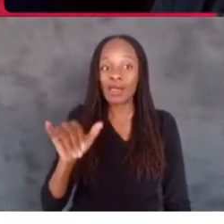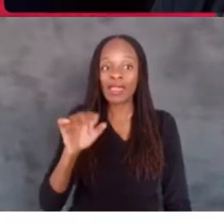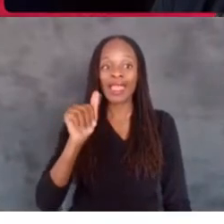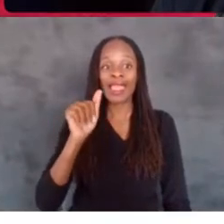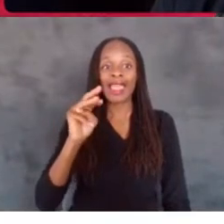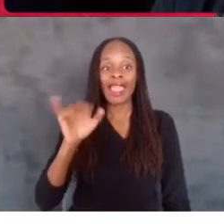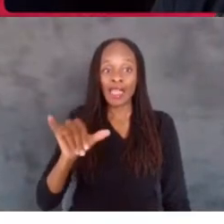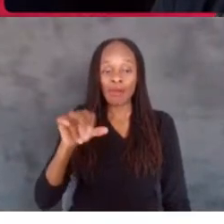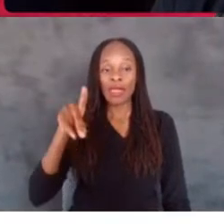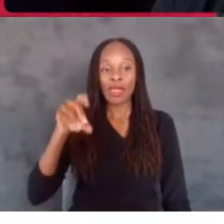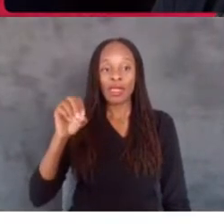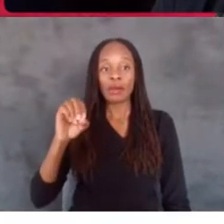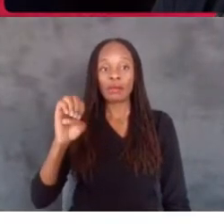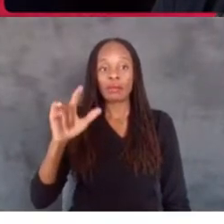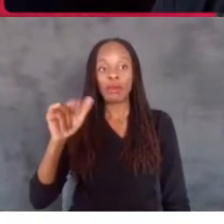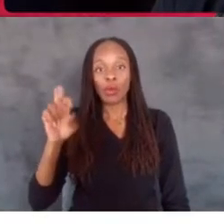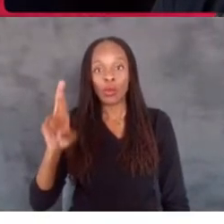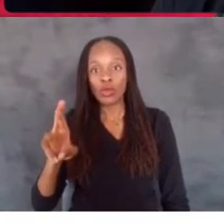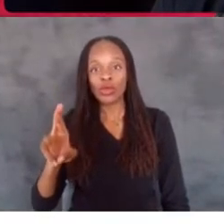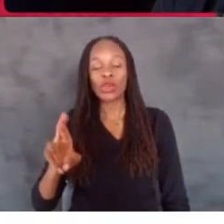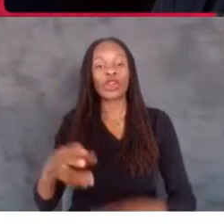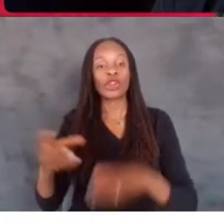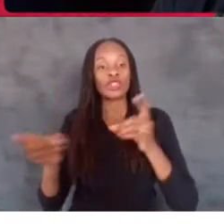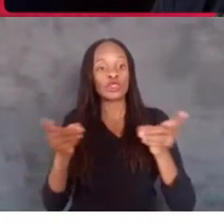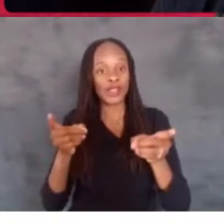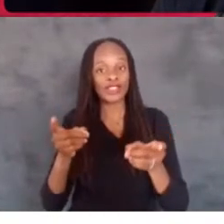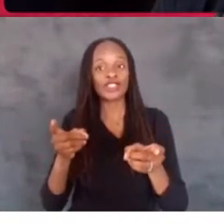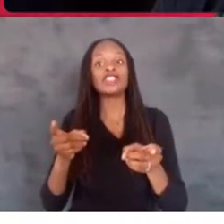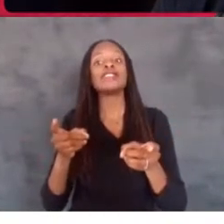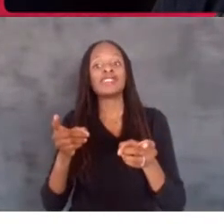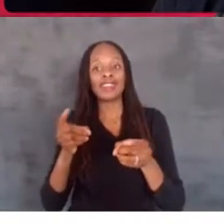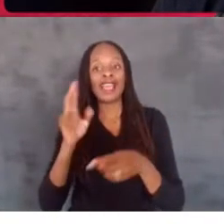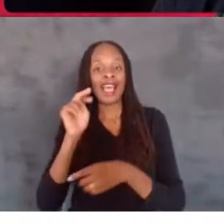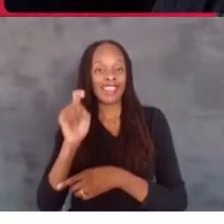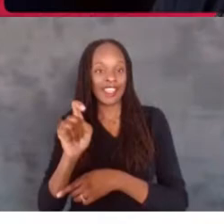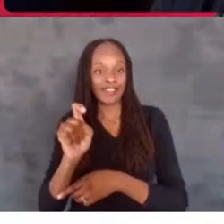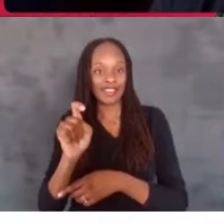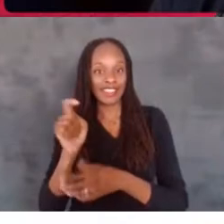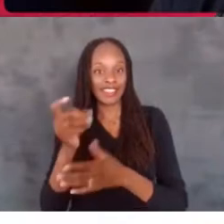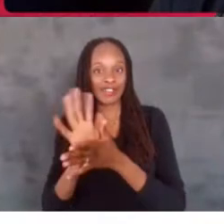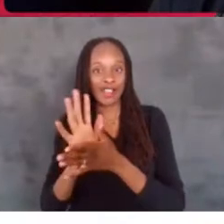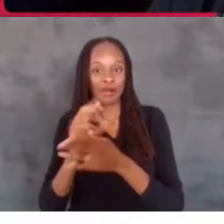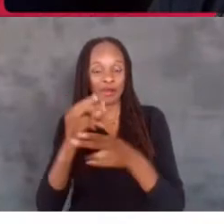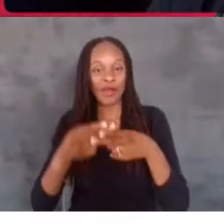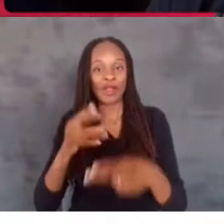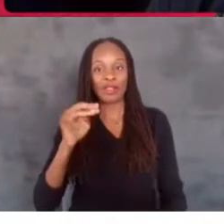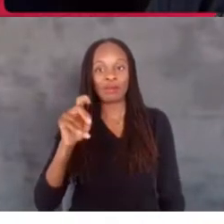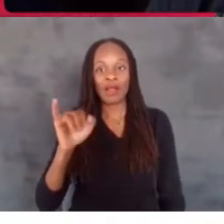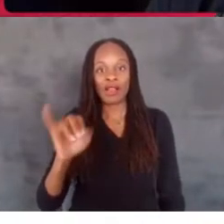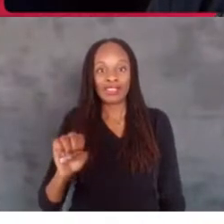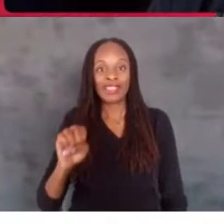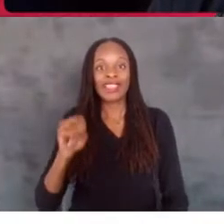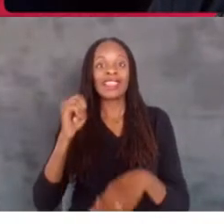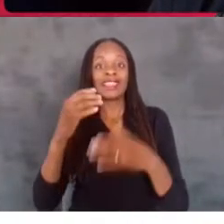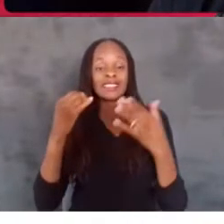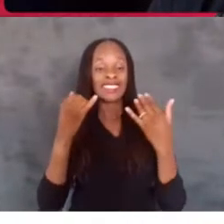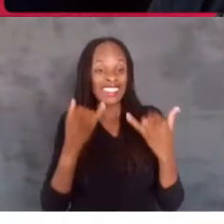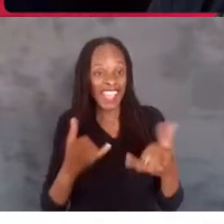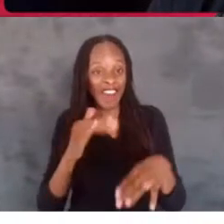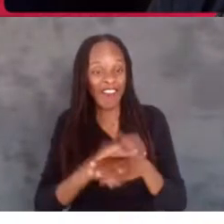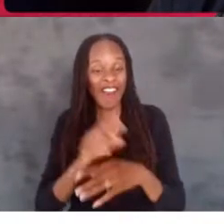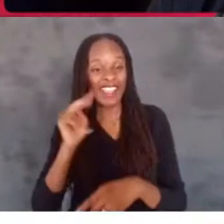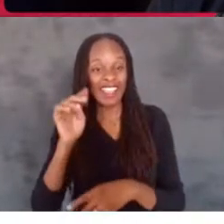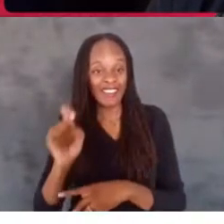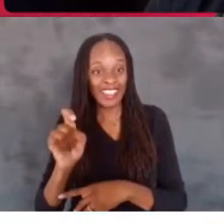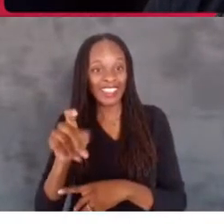Poehler directed this Netflix film, Moxie. Which is now on Netflix now. Stream it anytime. And she